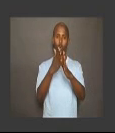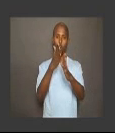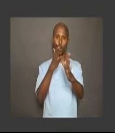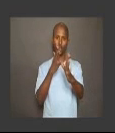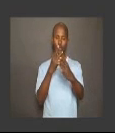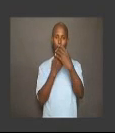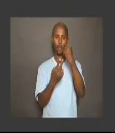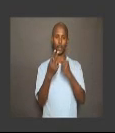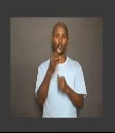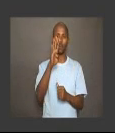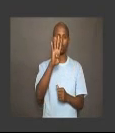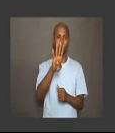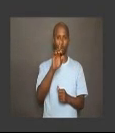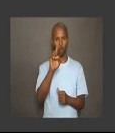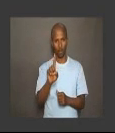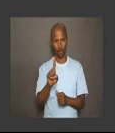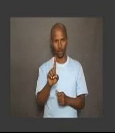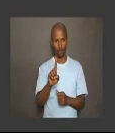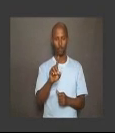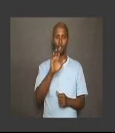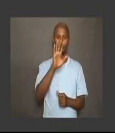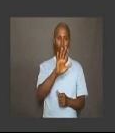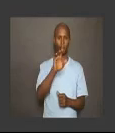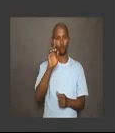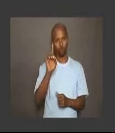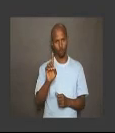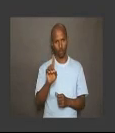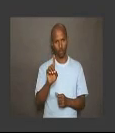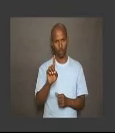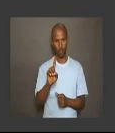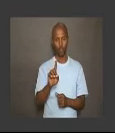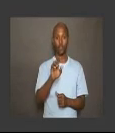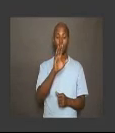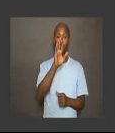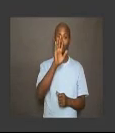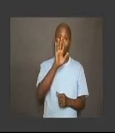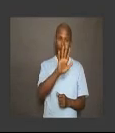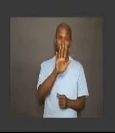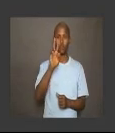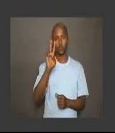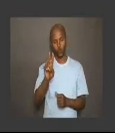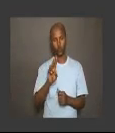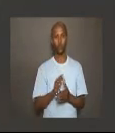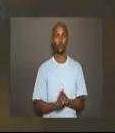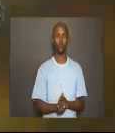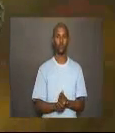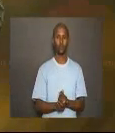4, 1, 5, 1, and 5, 2.